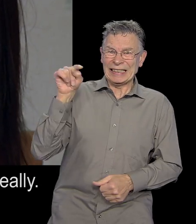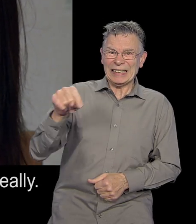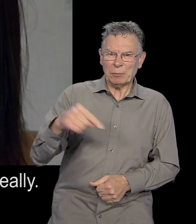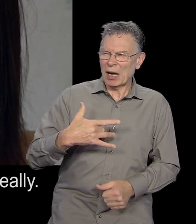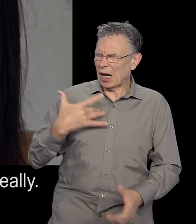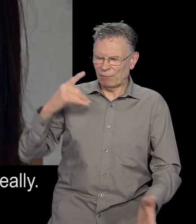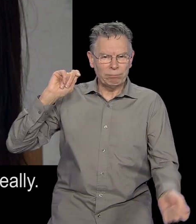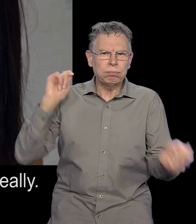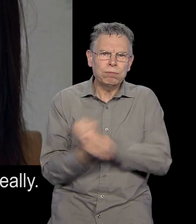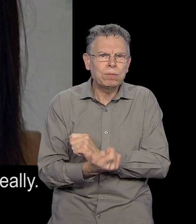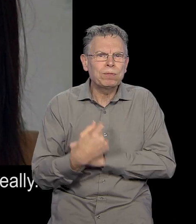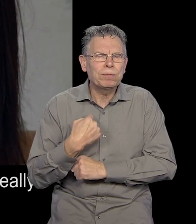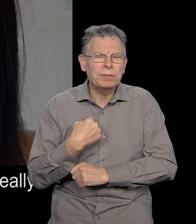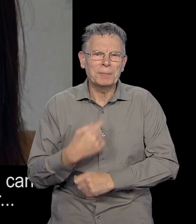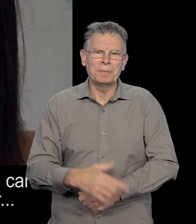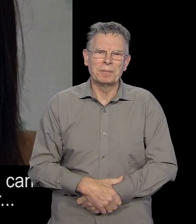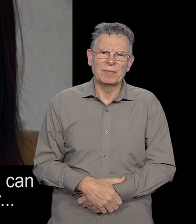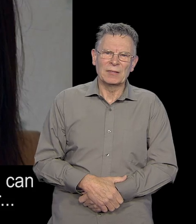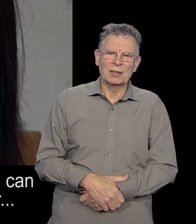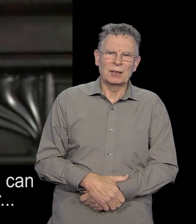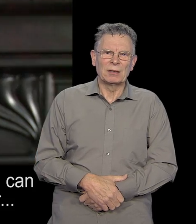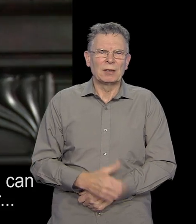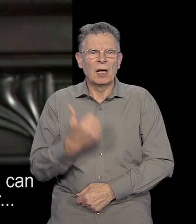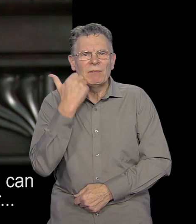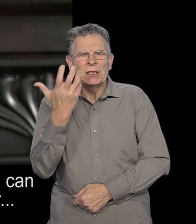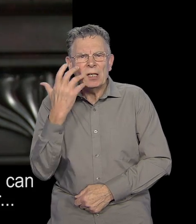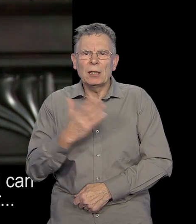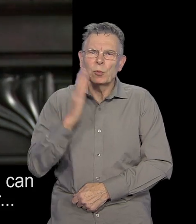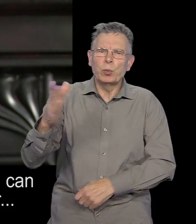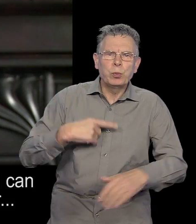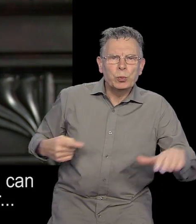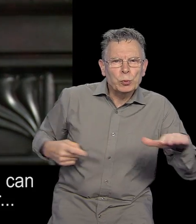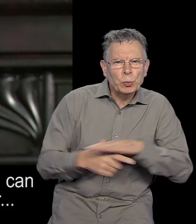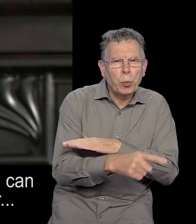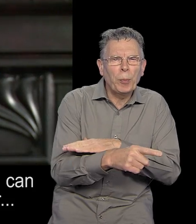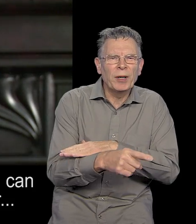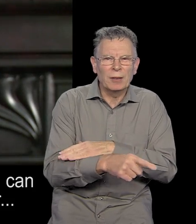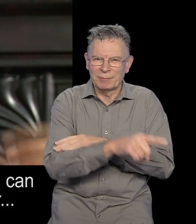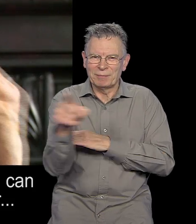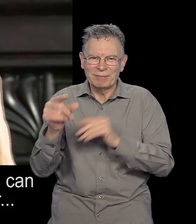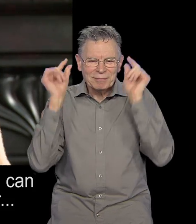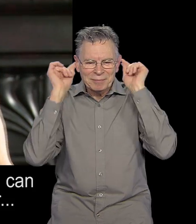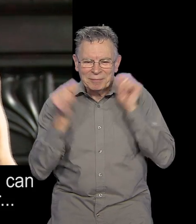changed really. Every day I go on the tube and I can hear somebody's